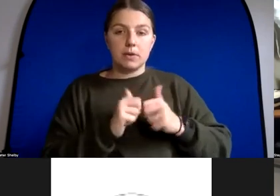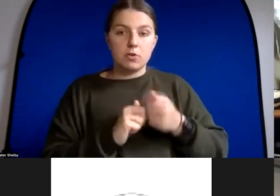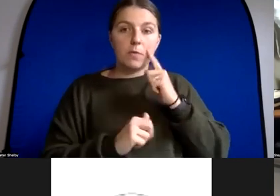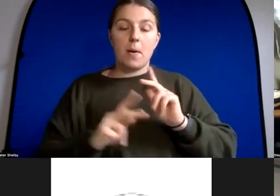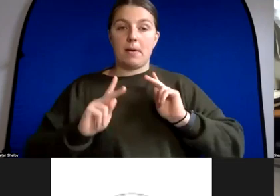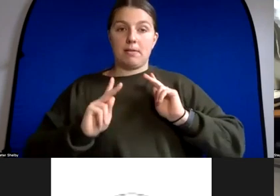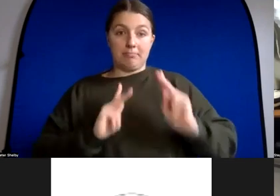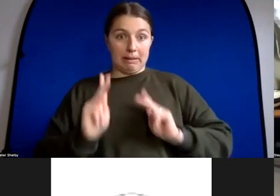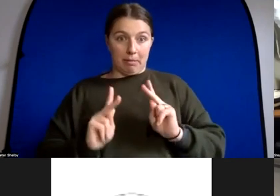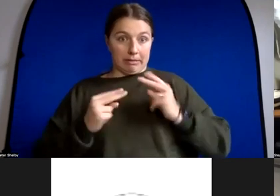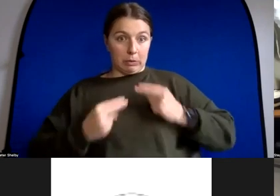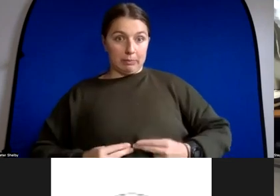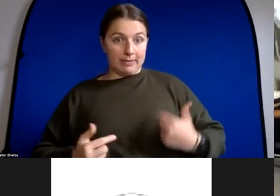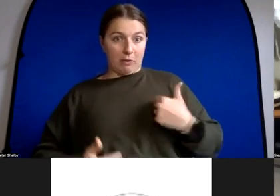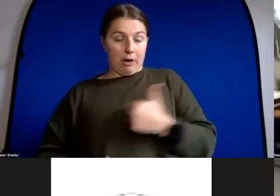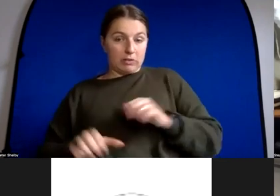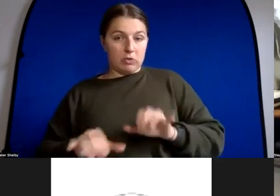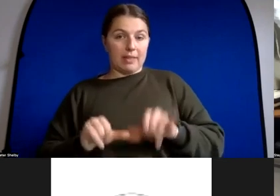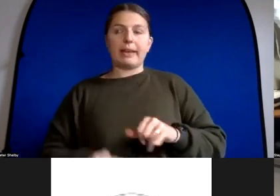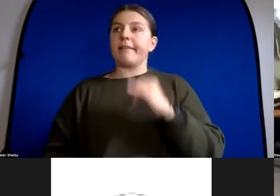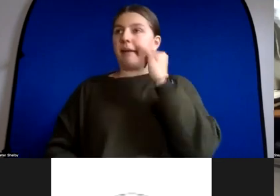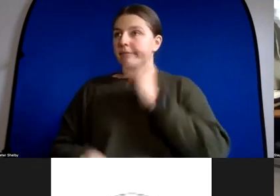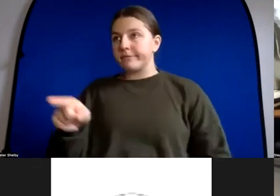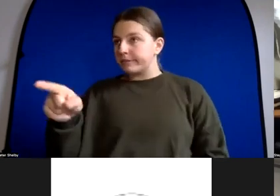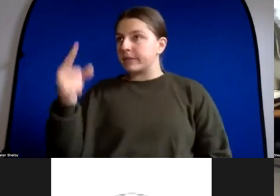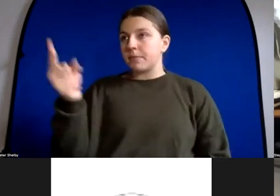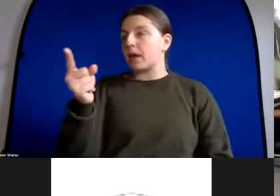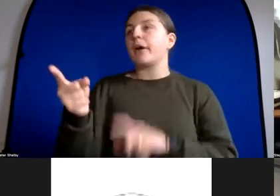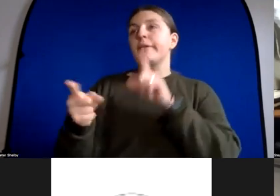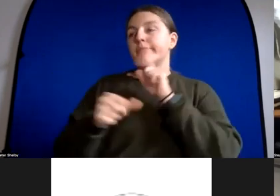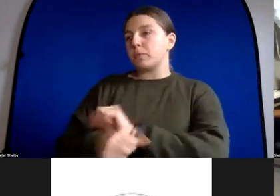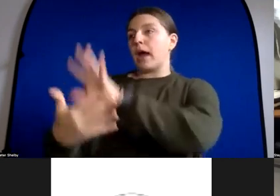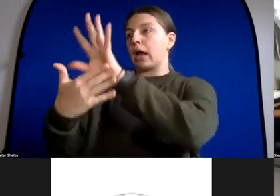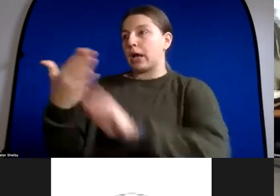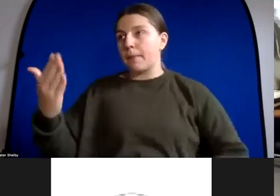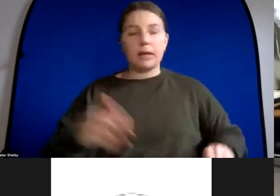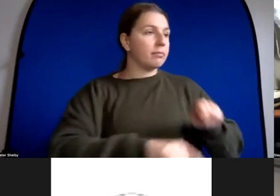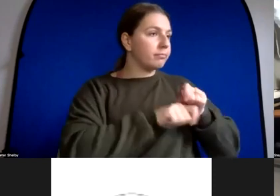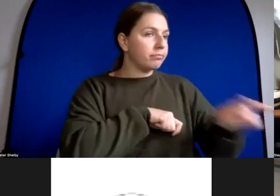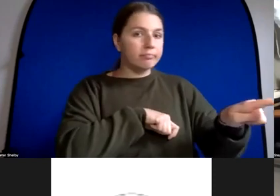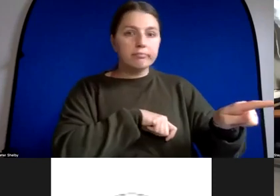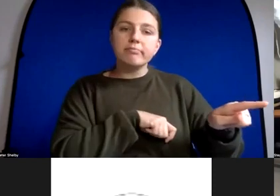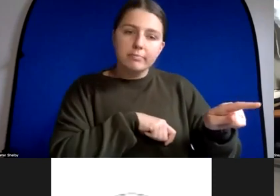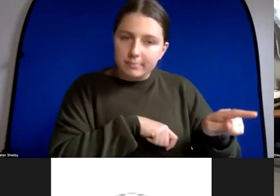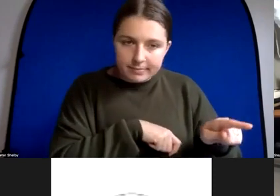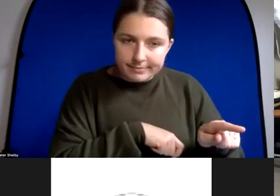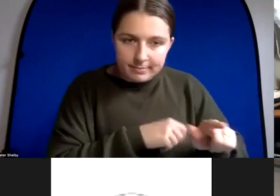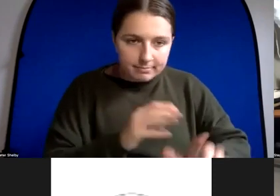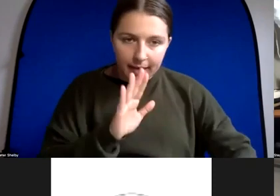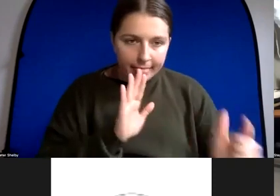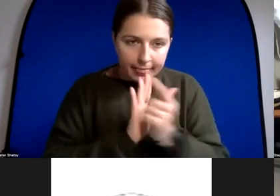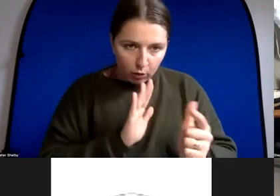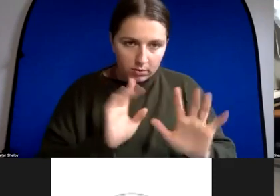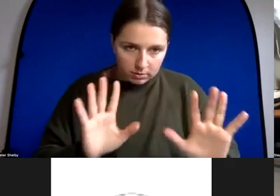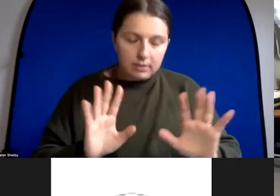now if you just copy something that's obviously plagiarism and the same thing with a human but if